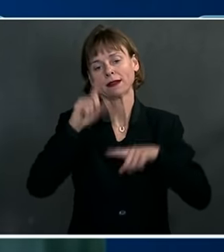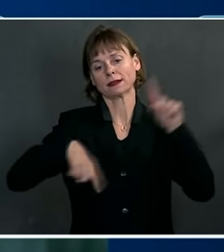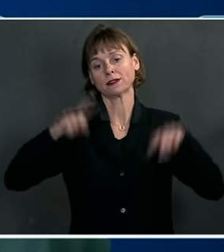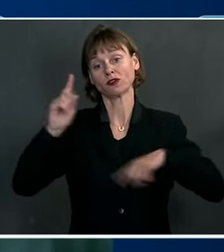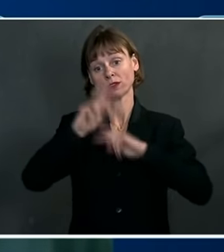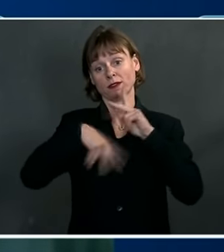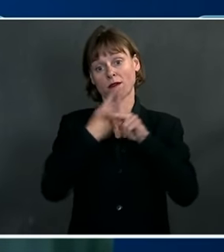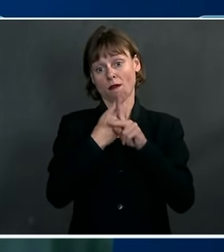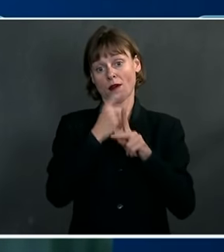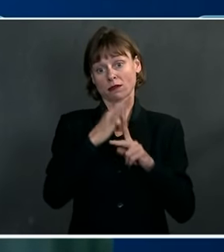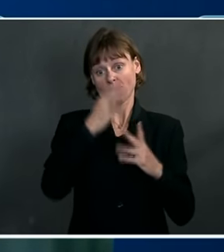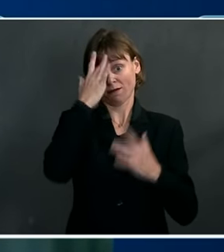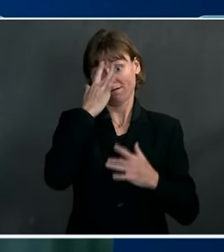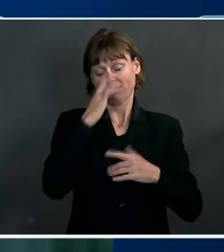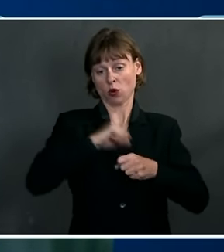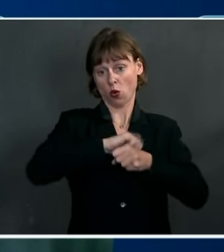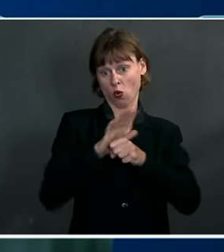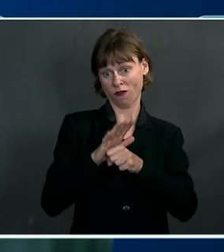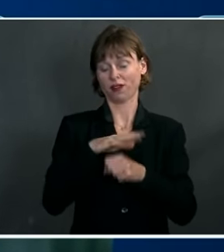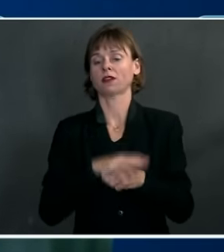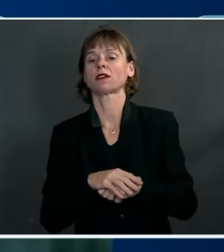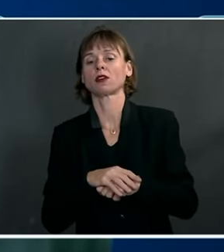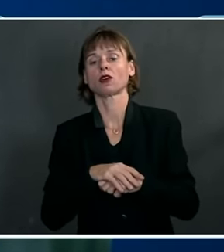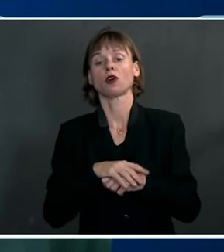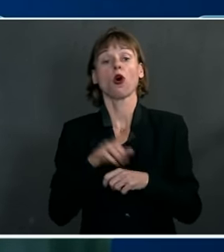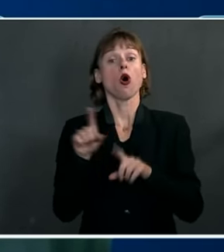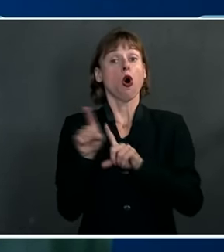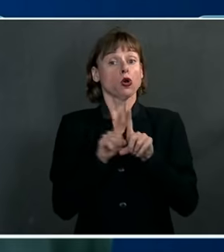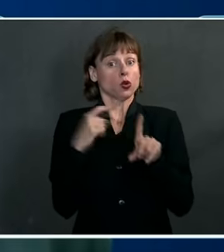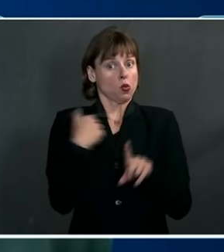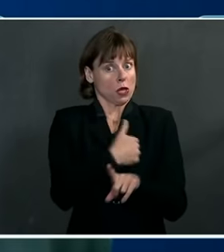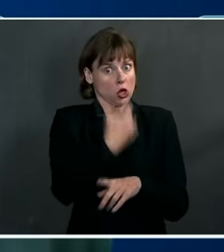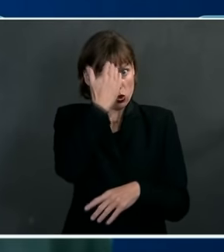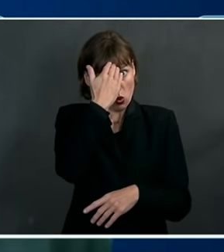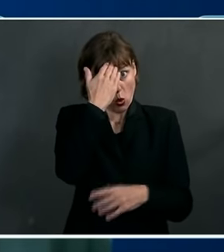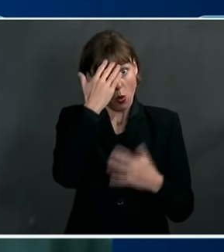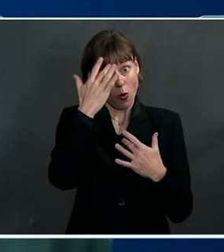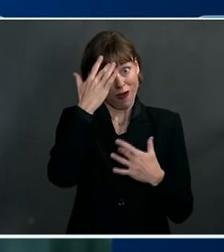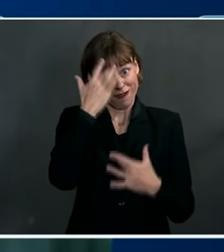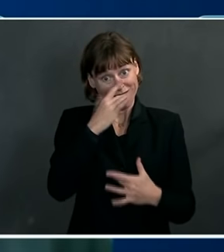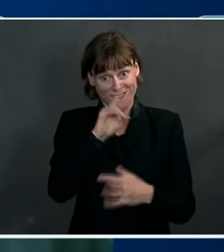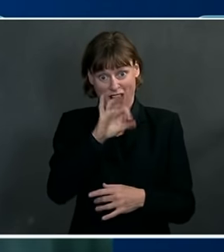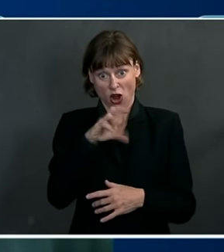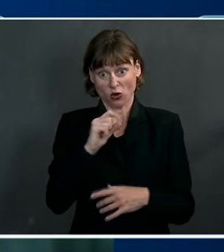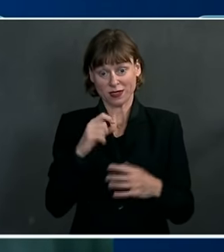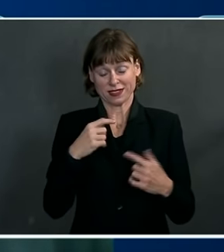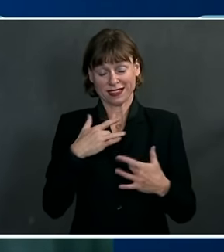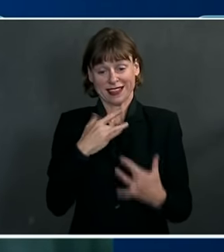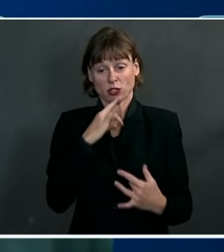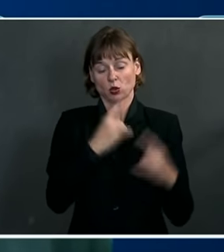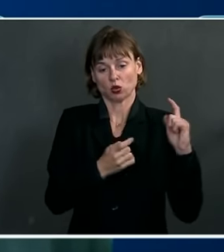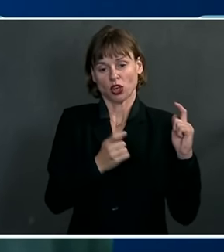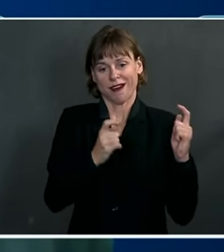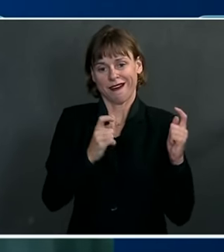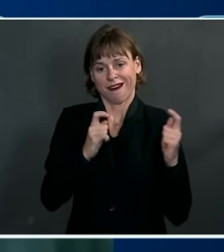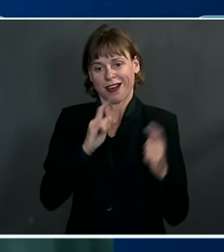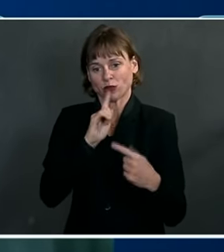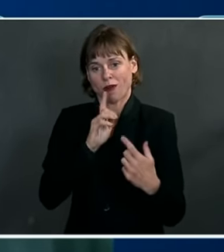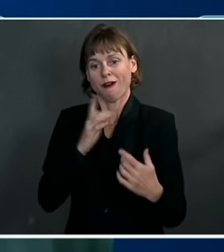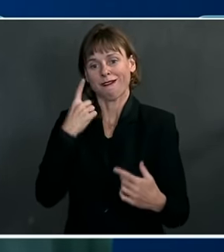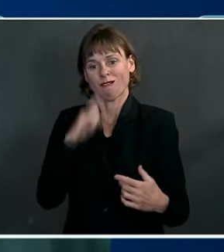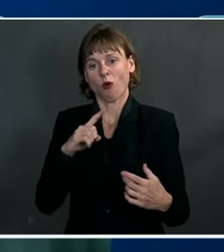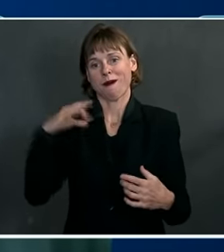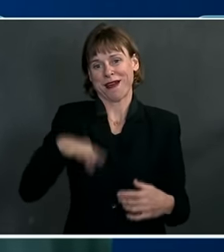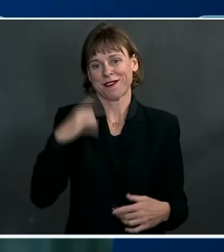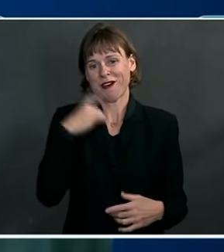We also know viruses mutate and they tend to mutate in ways that are advantageous to the virus. We